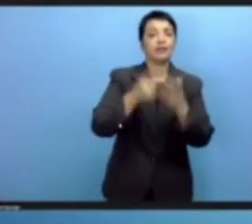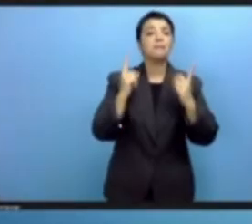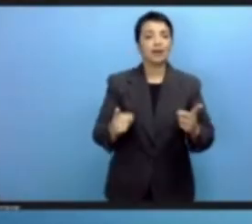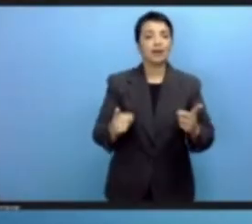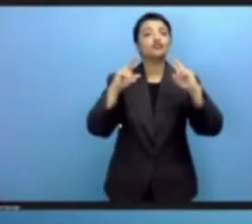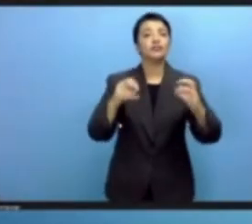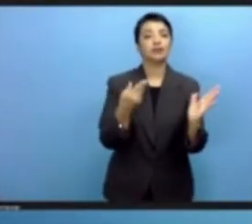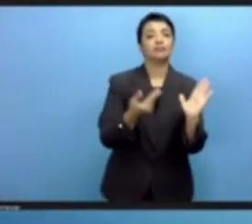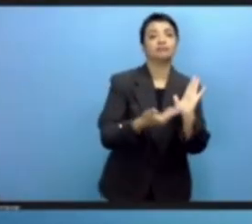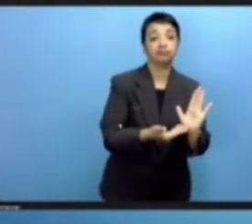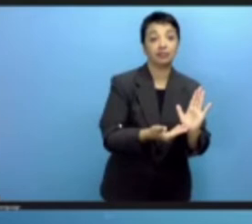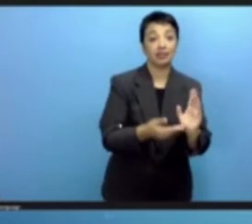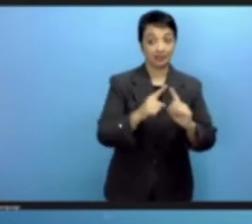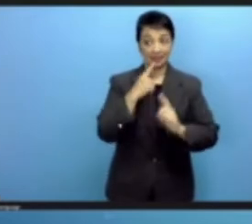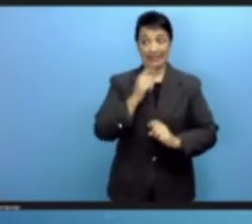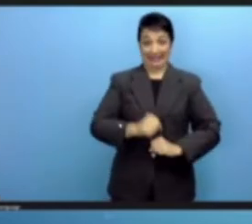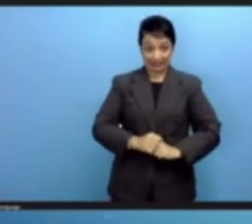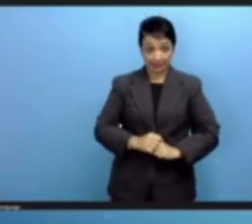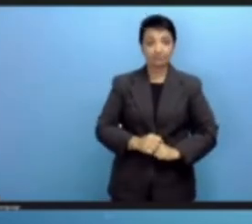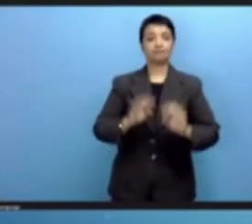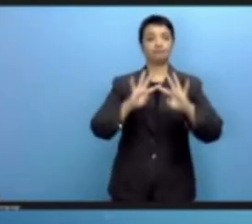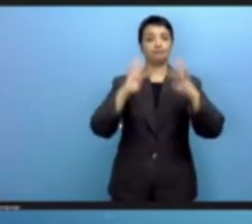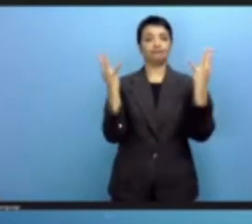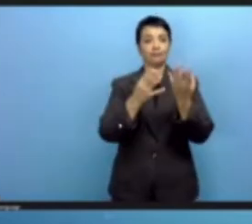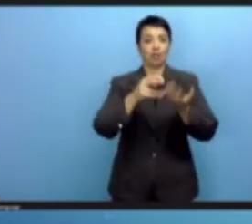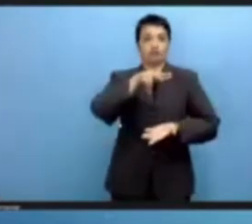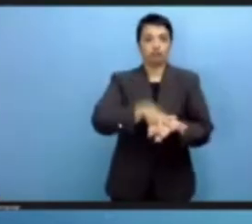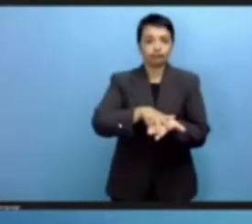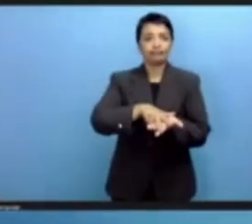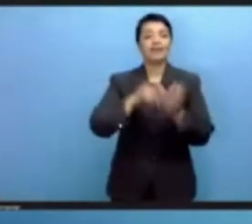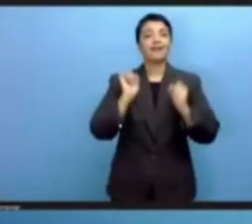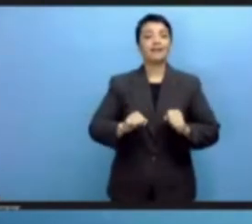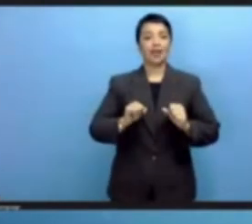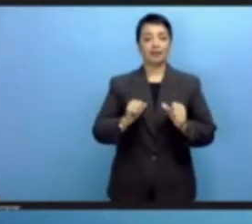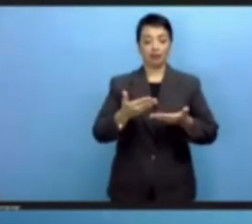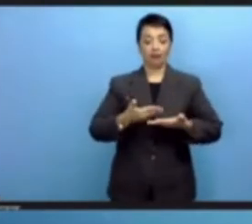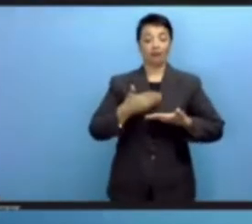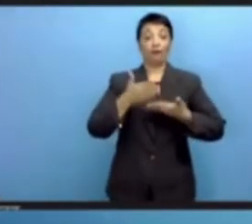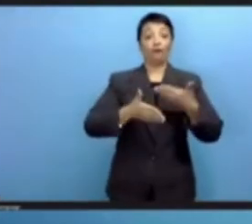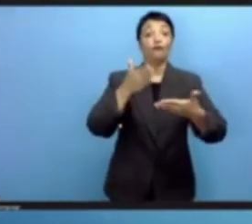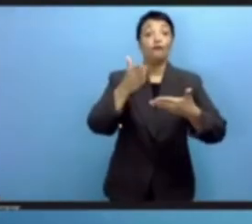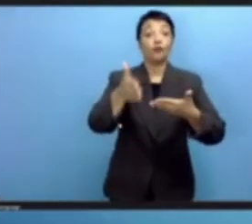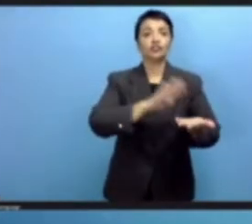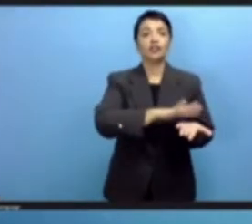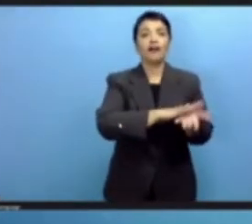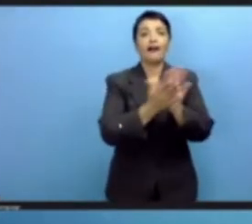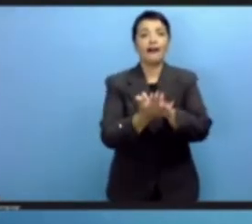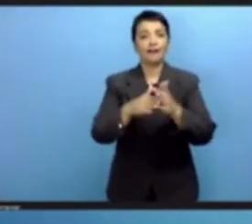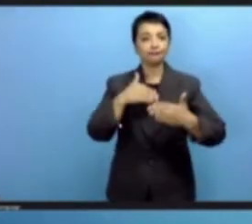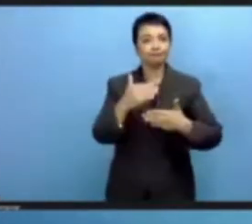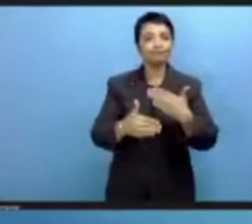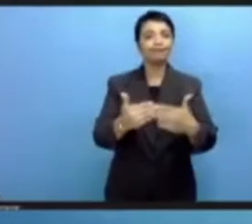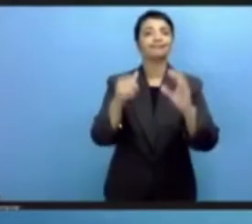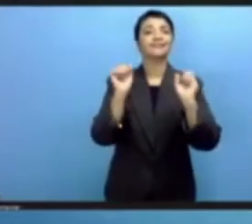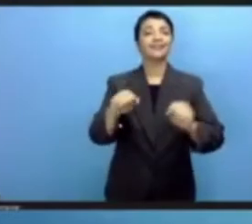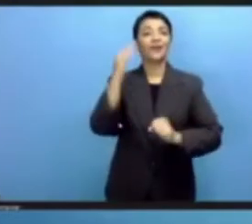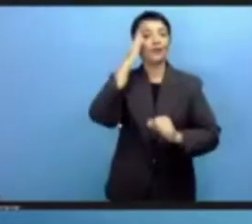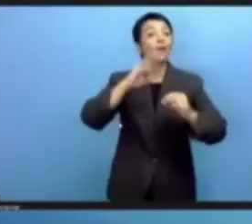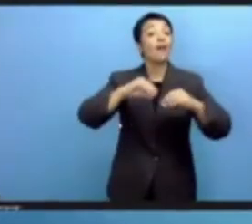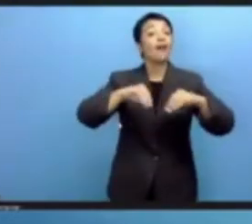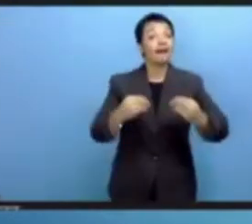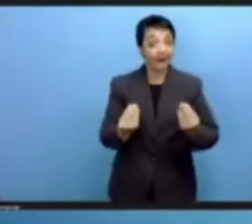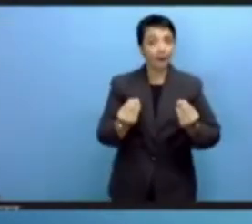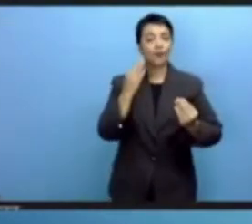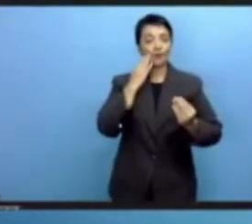compact is adopted, it's taken forward, it's implemented, its guidance is landed in the practice of not